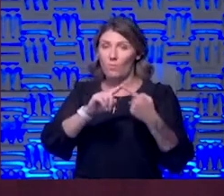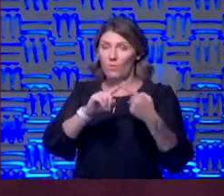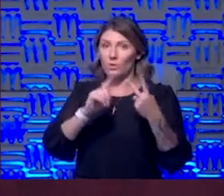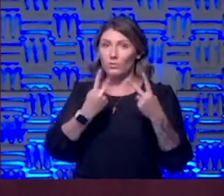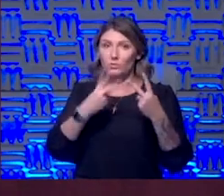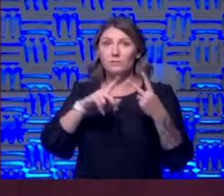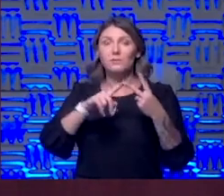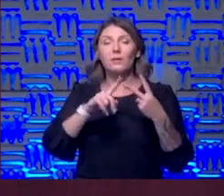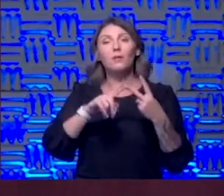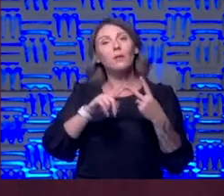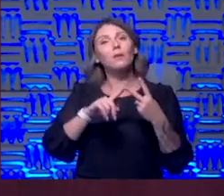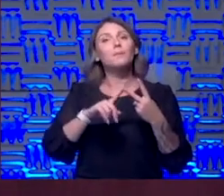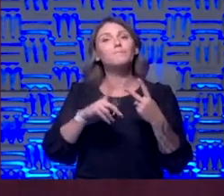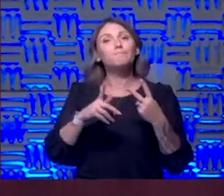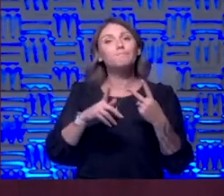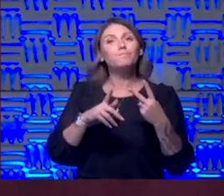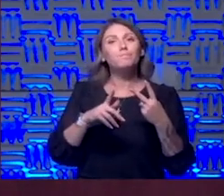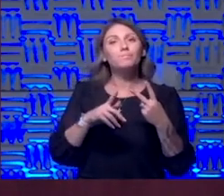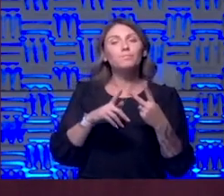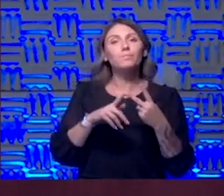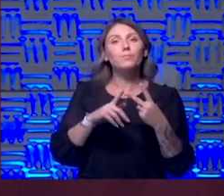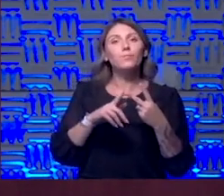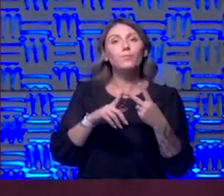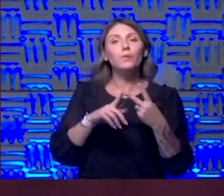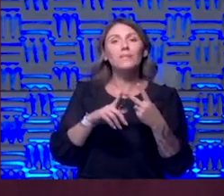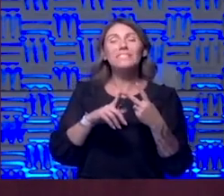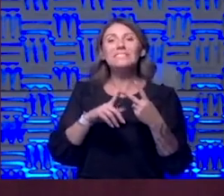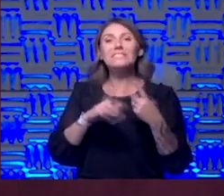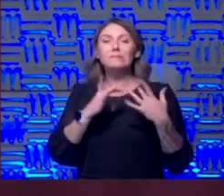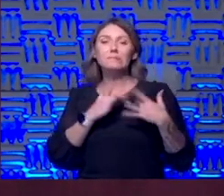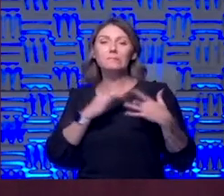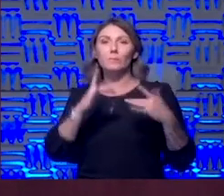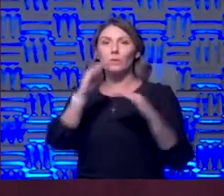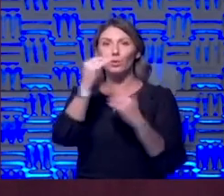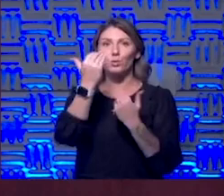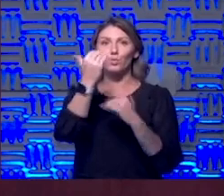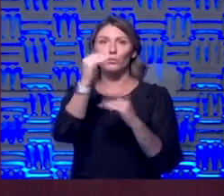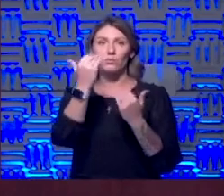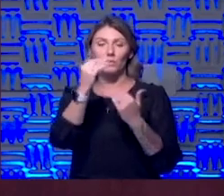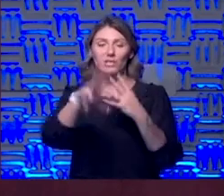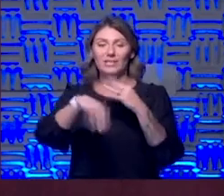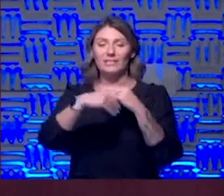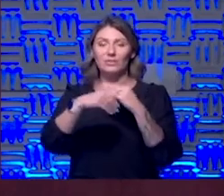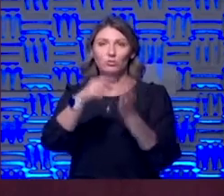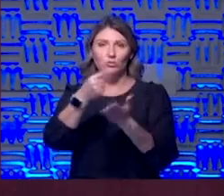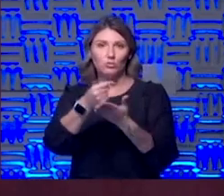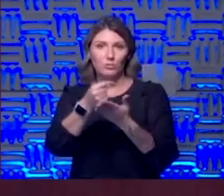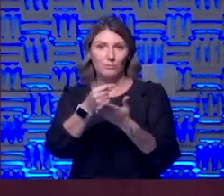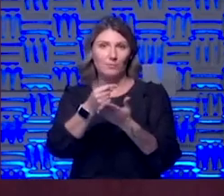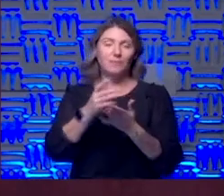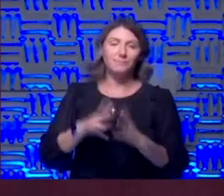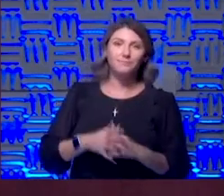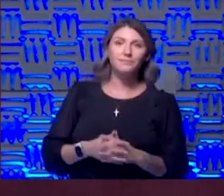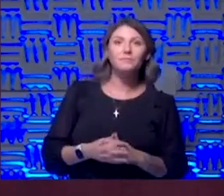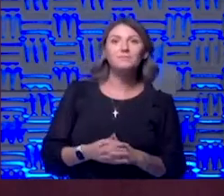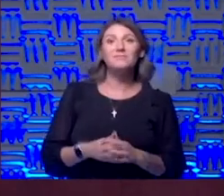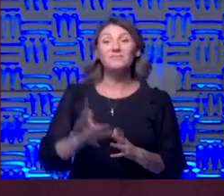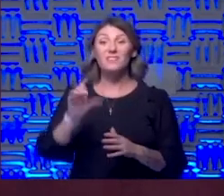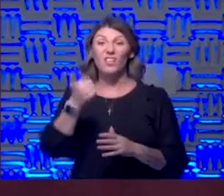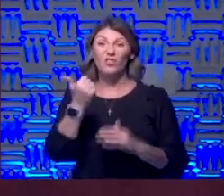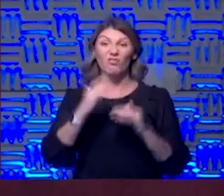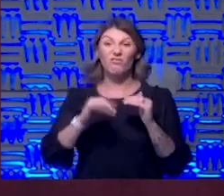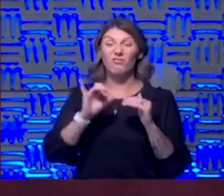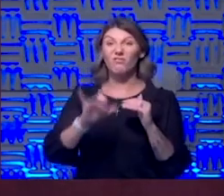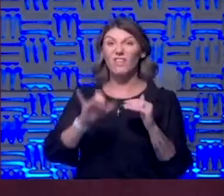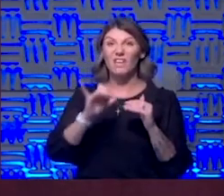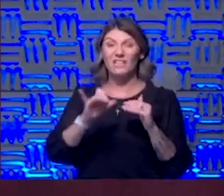and the other piece is that then there are usually restrictions on additional treatments in that area because otherwise it's difficult